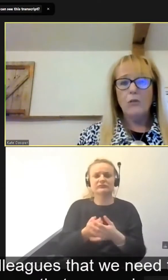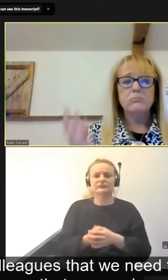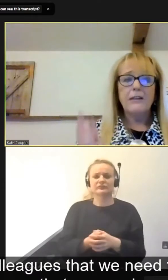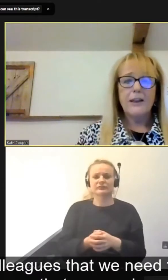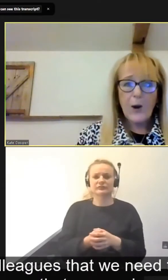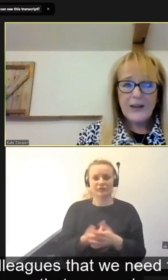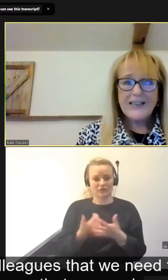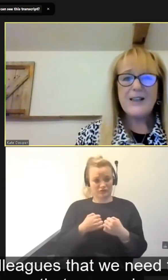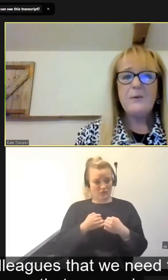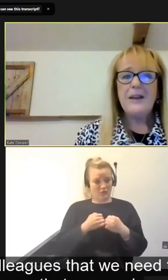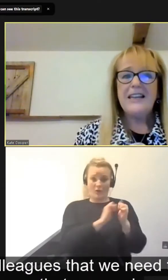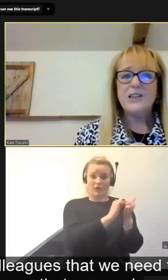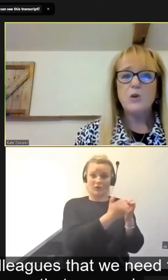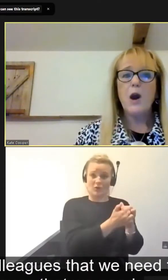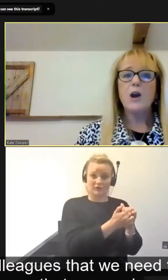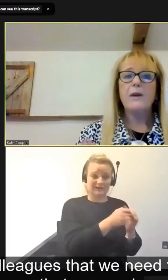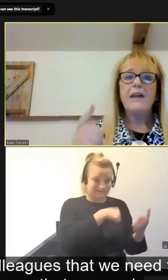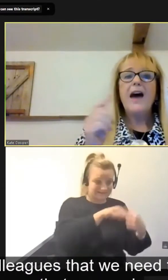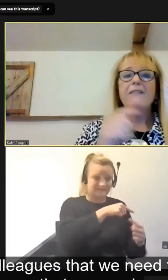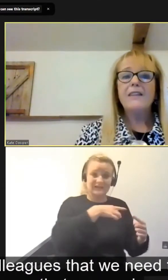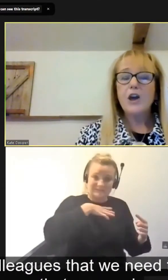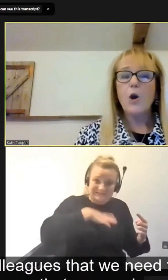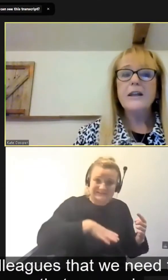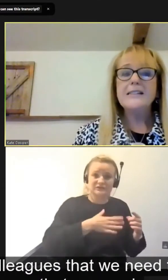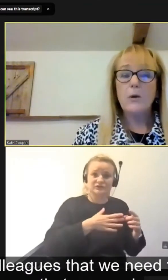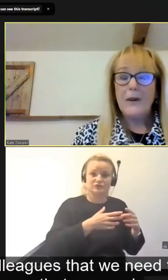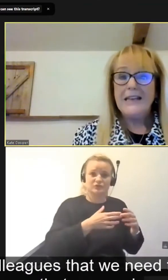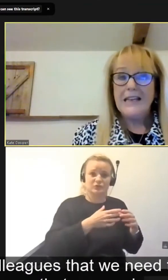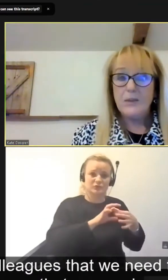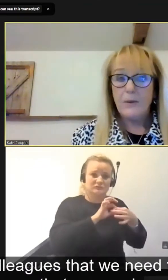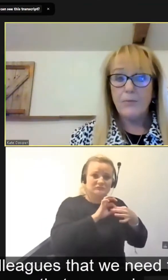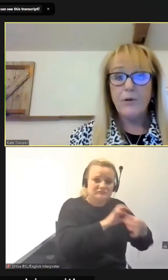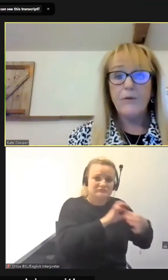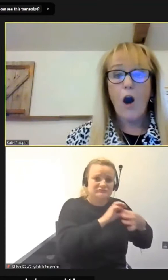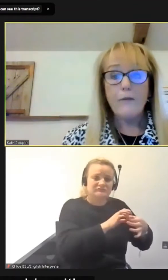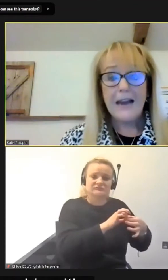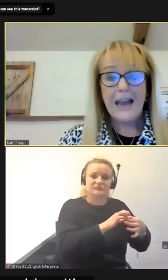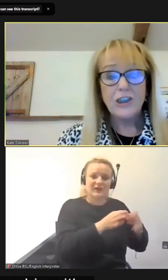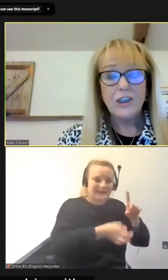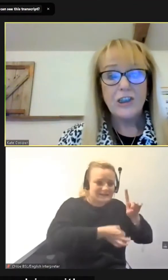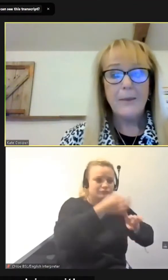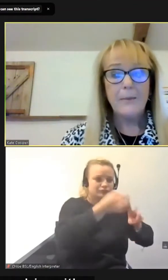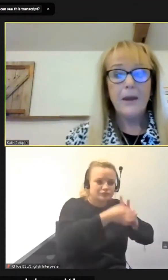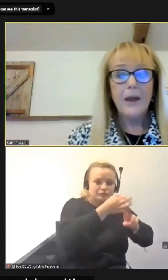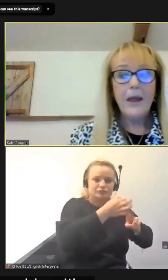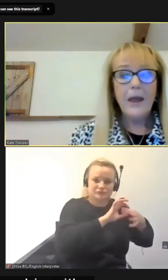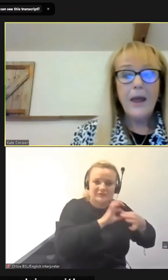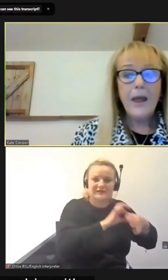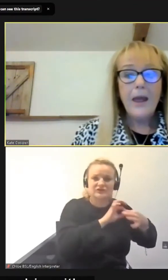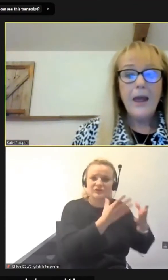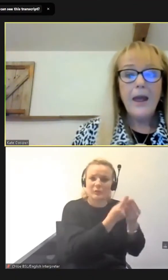we've got are the colleagues that we need to work with, and they're the colleagues that we need to improve our relationship